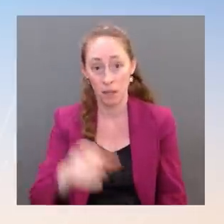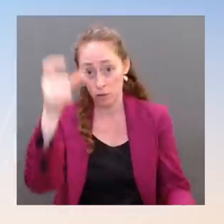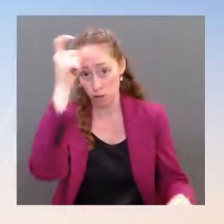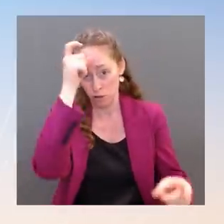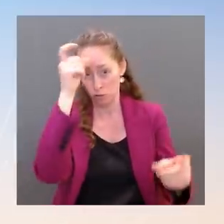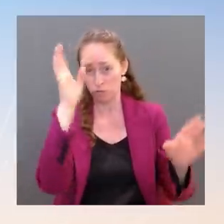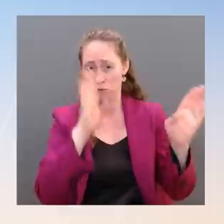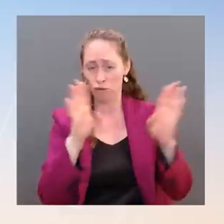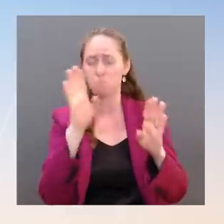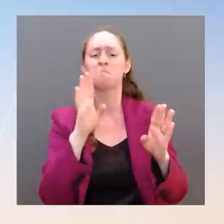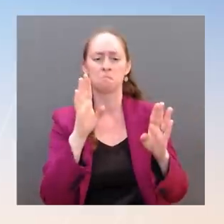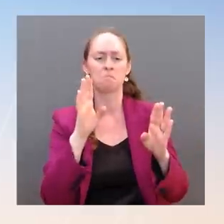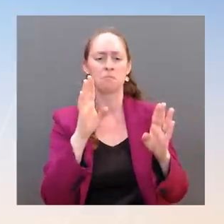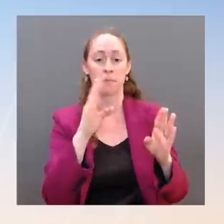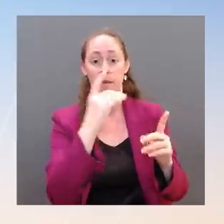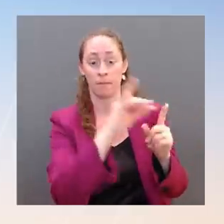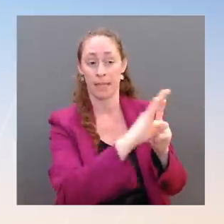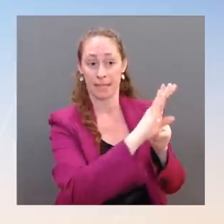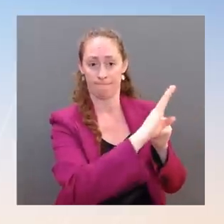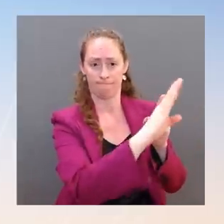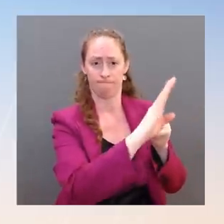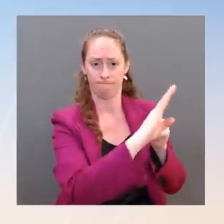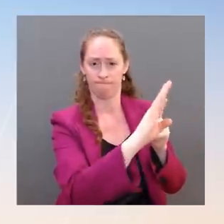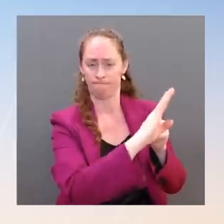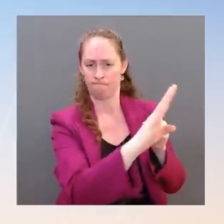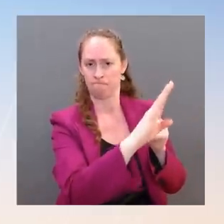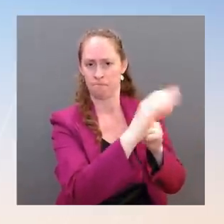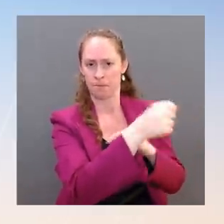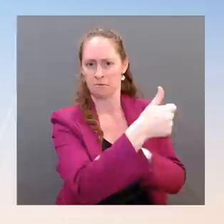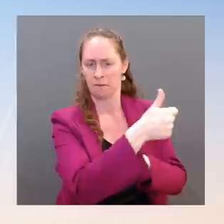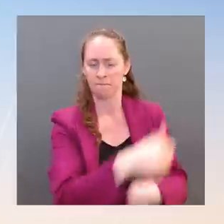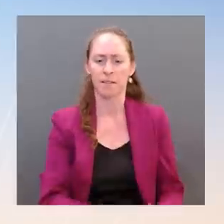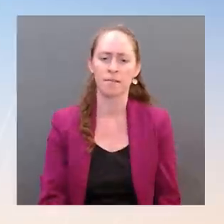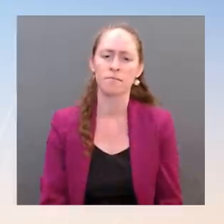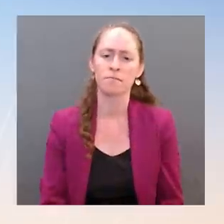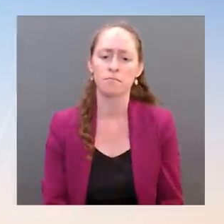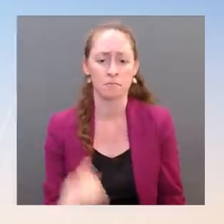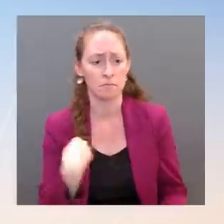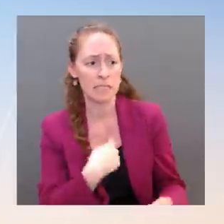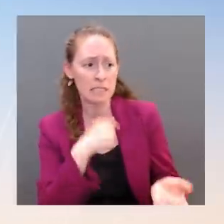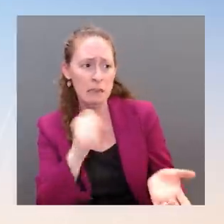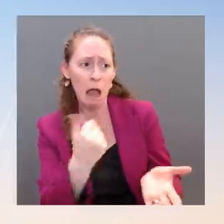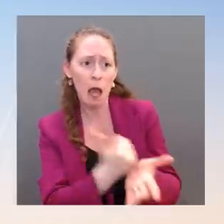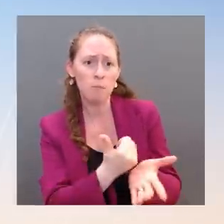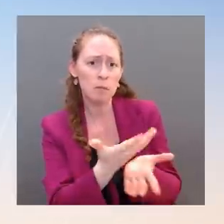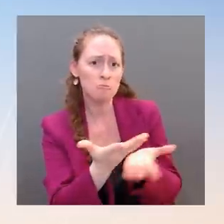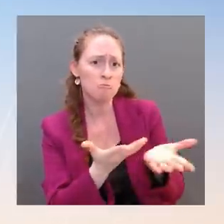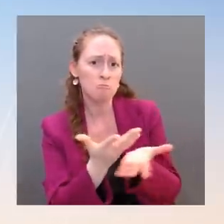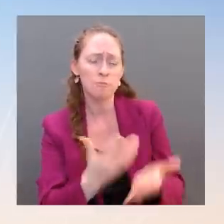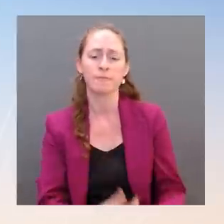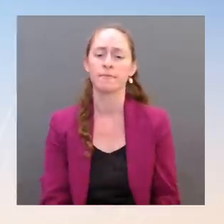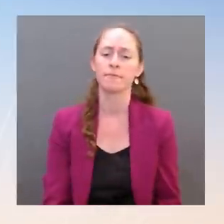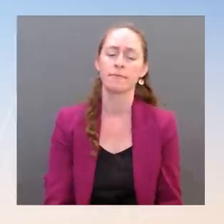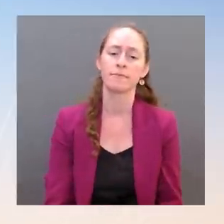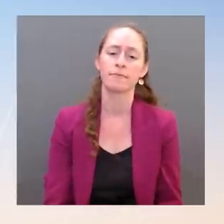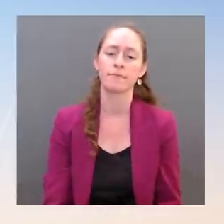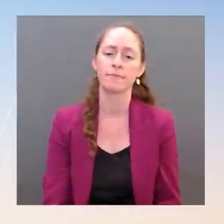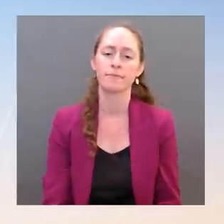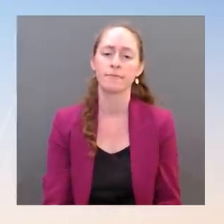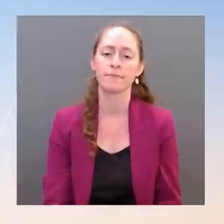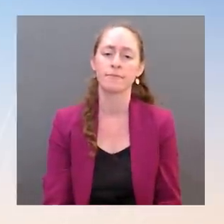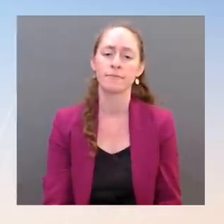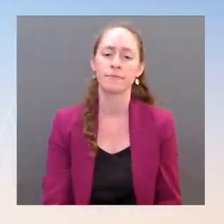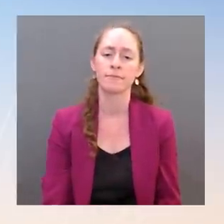to the Turks to try to help facilitate. I spoke with my counterpart today. Secretary Blinken is meeting with his counterpart, perhaps as we speak,